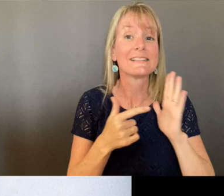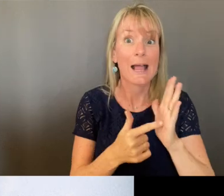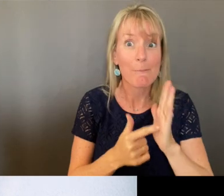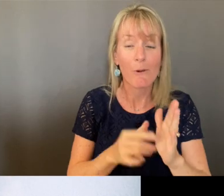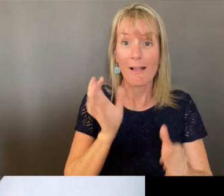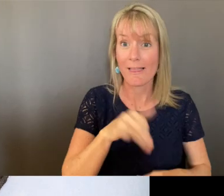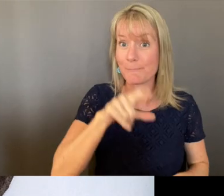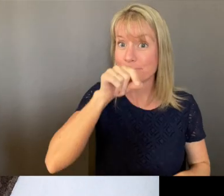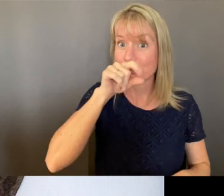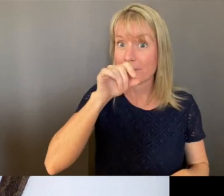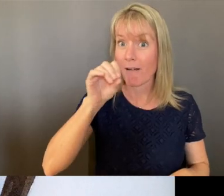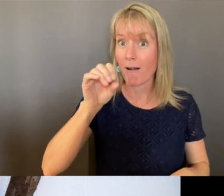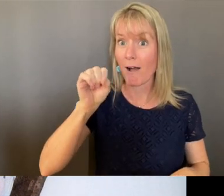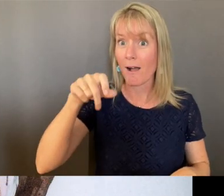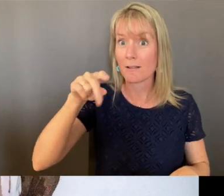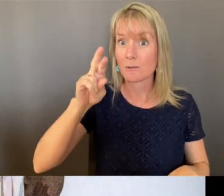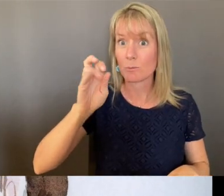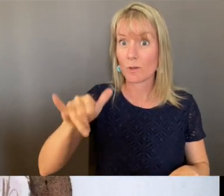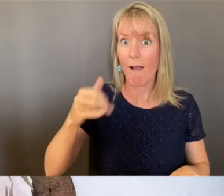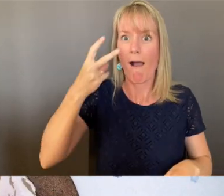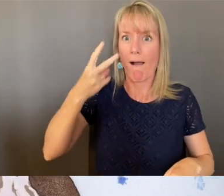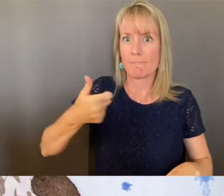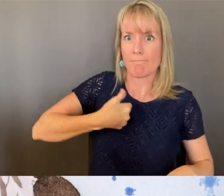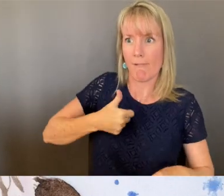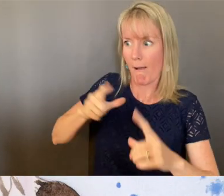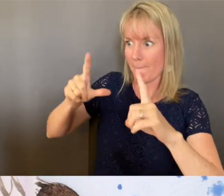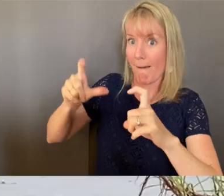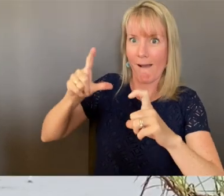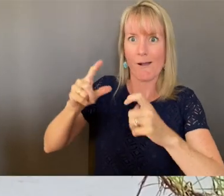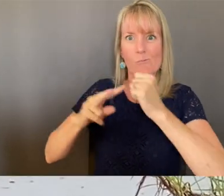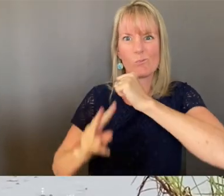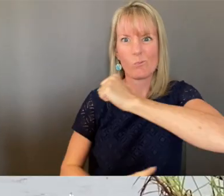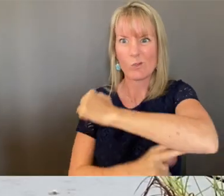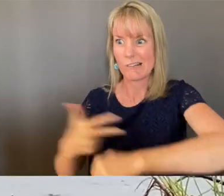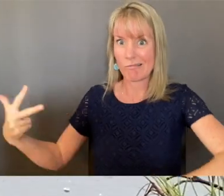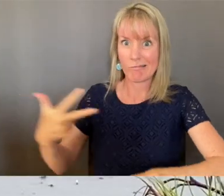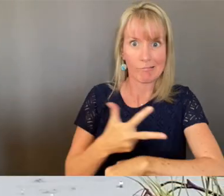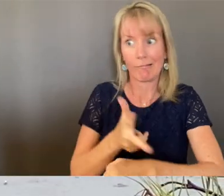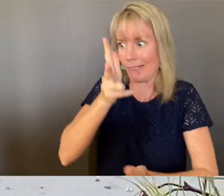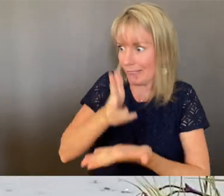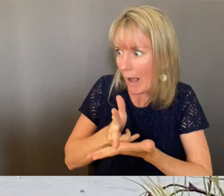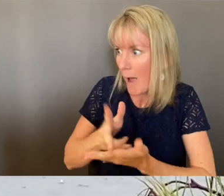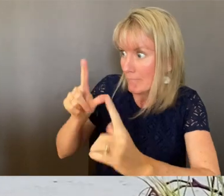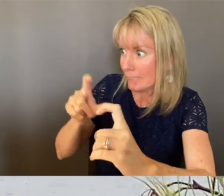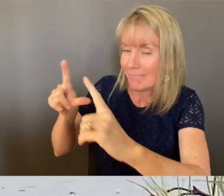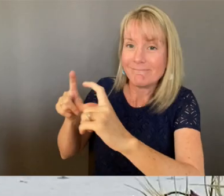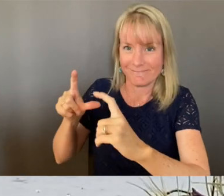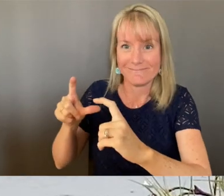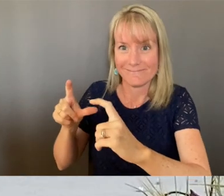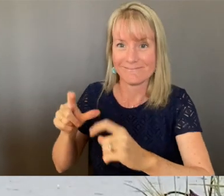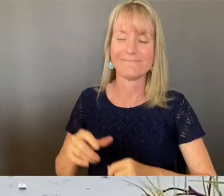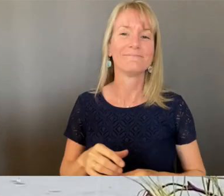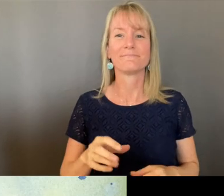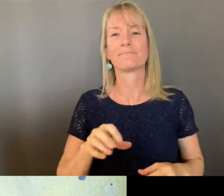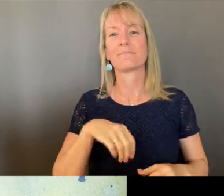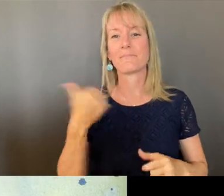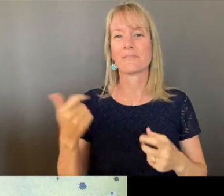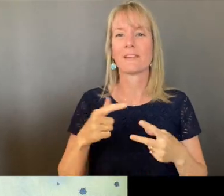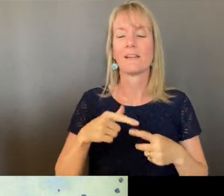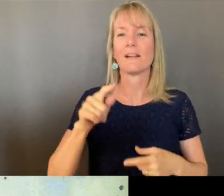For example, this osprey, I saw him in Clearwater when we were going across the bridge and I stopped and got some nice pictures of him.